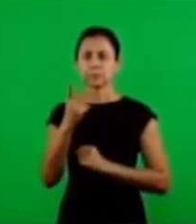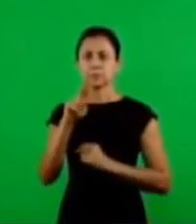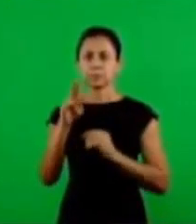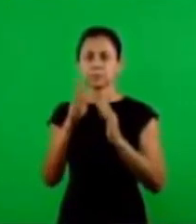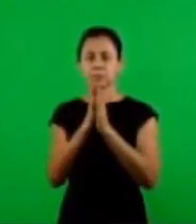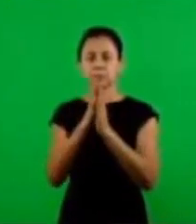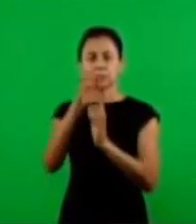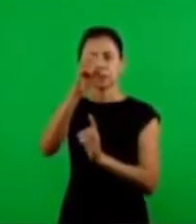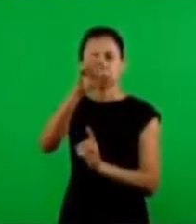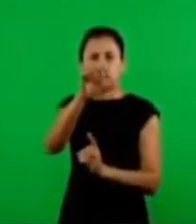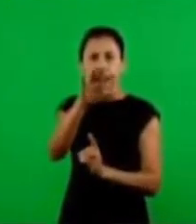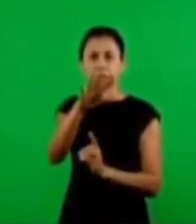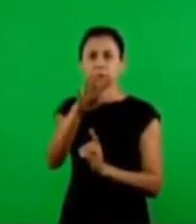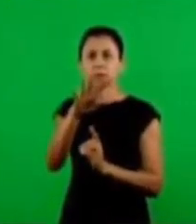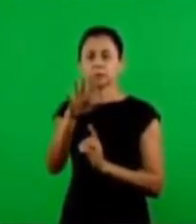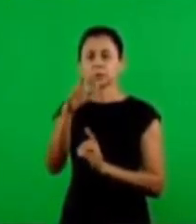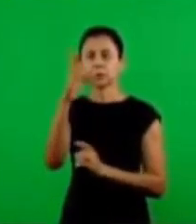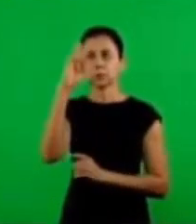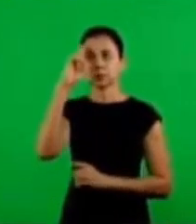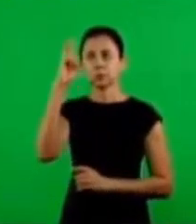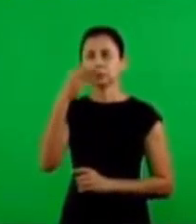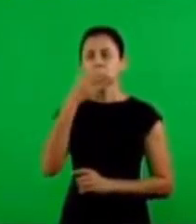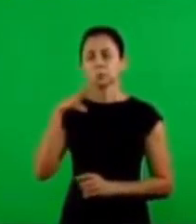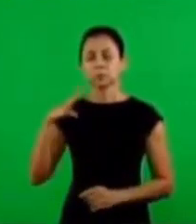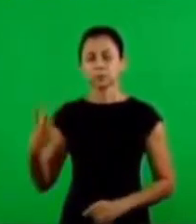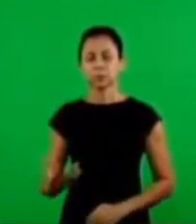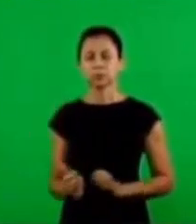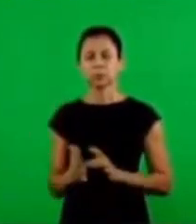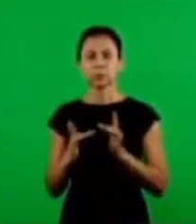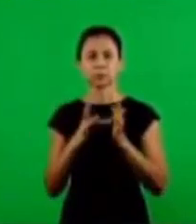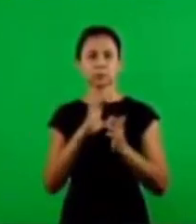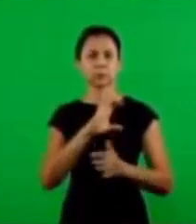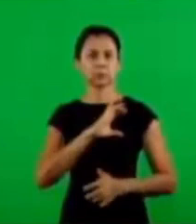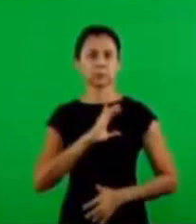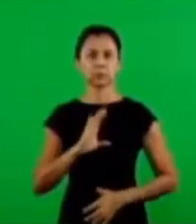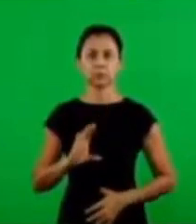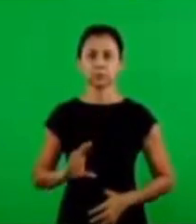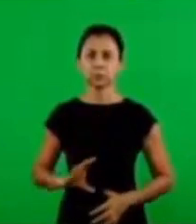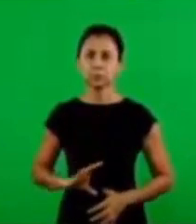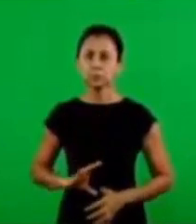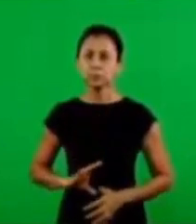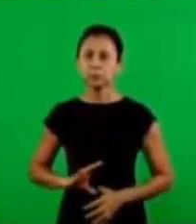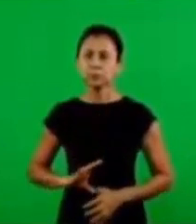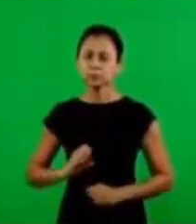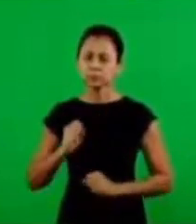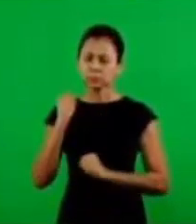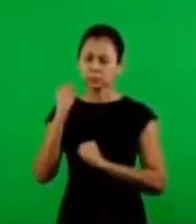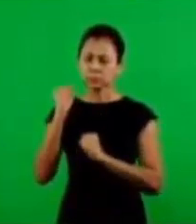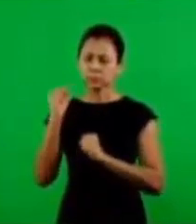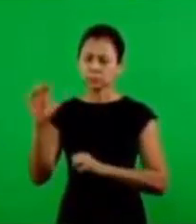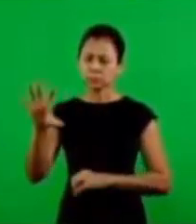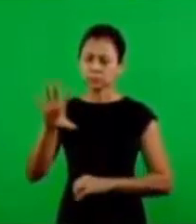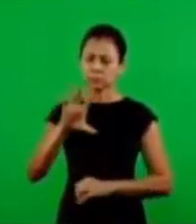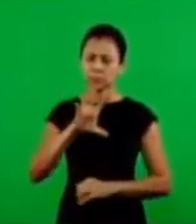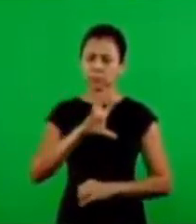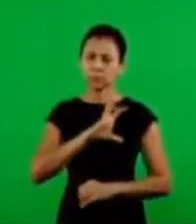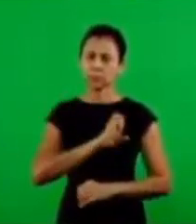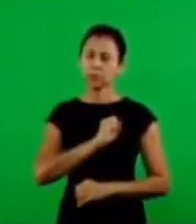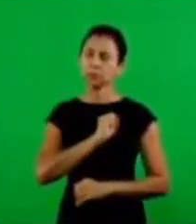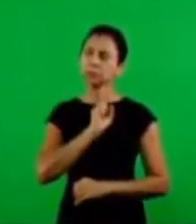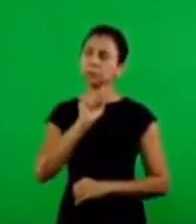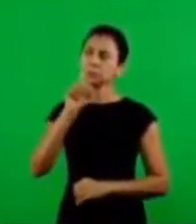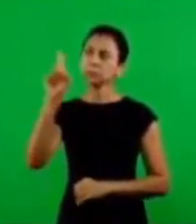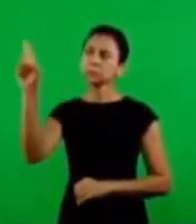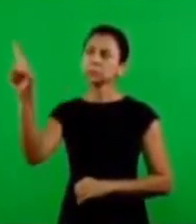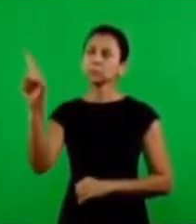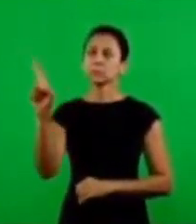will ask your name the grace the Lord and Savior Jesus Christ the power and the love